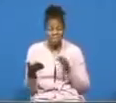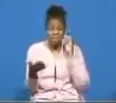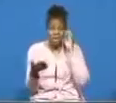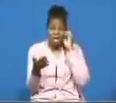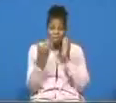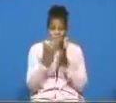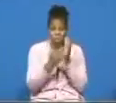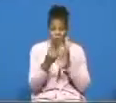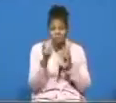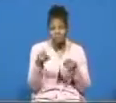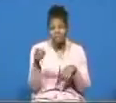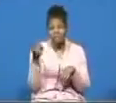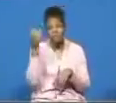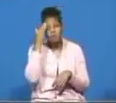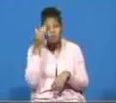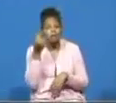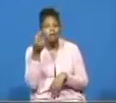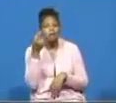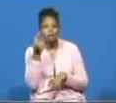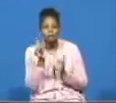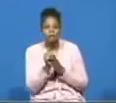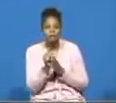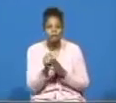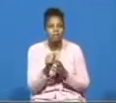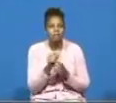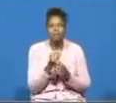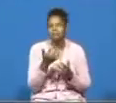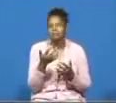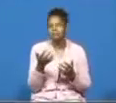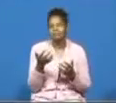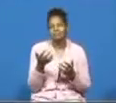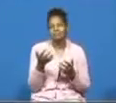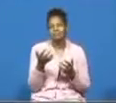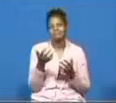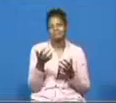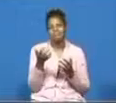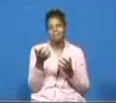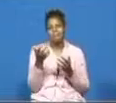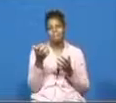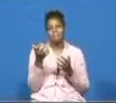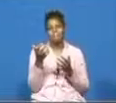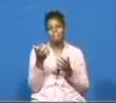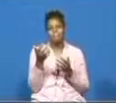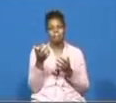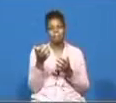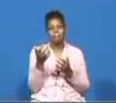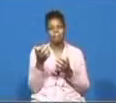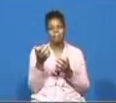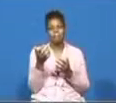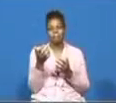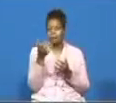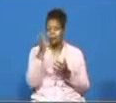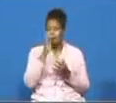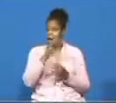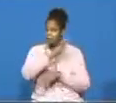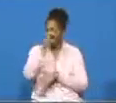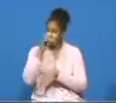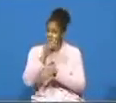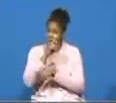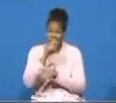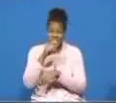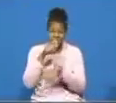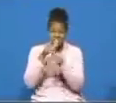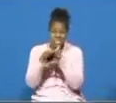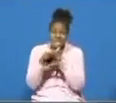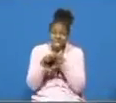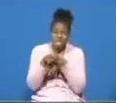ought to know somebody ought to understand it is not that god directly sent fiery serpents for